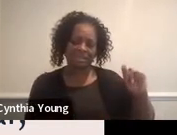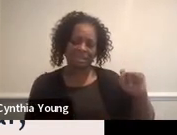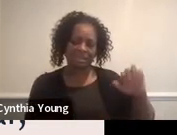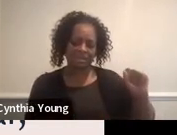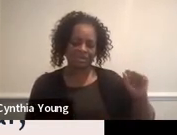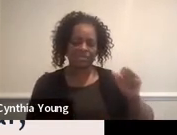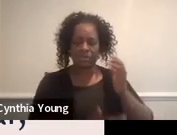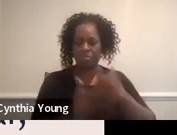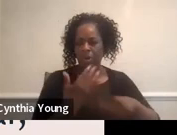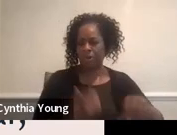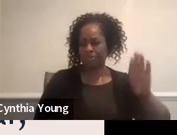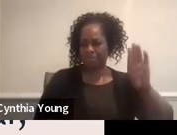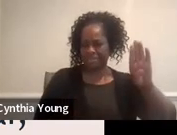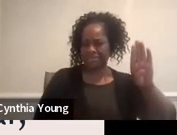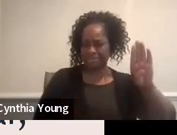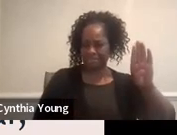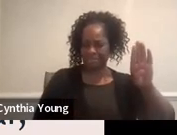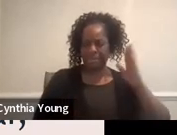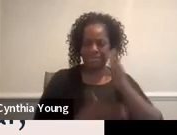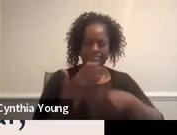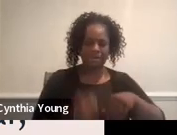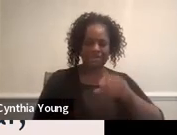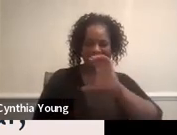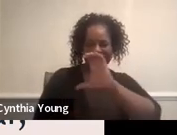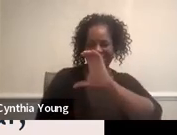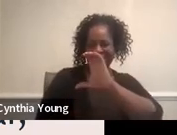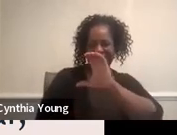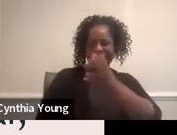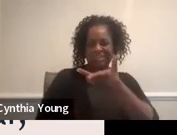B. Part C has their own.